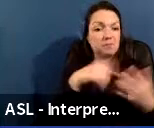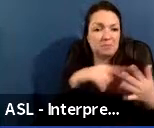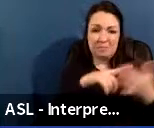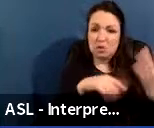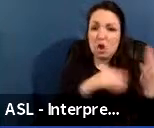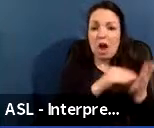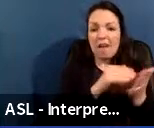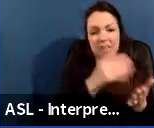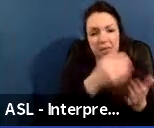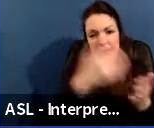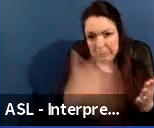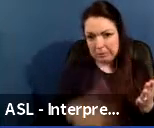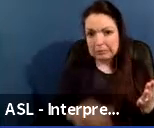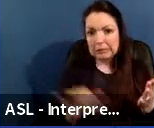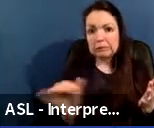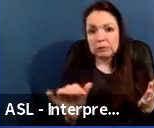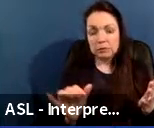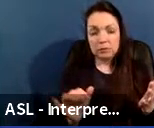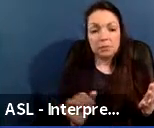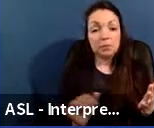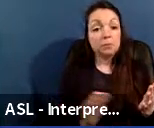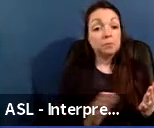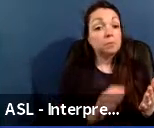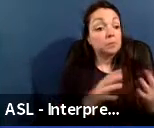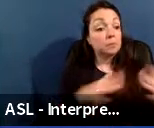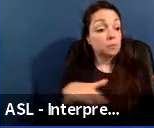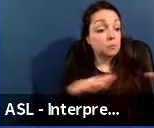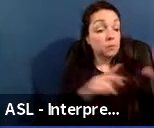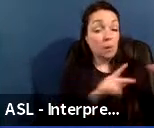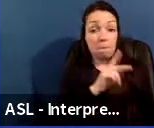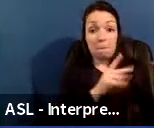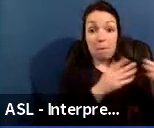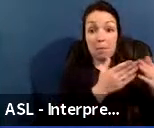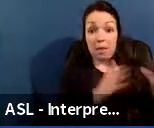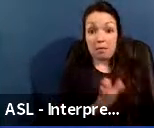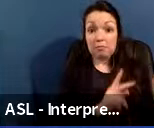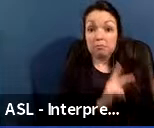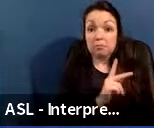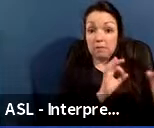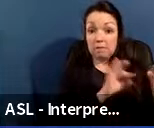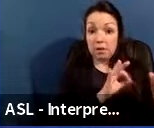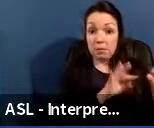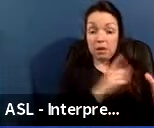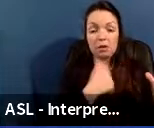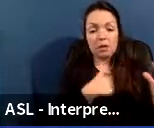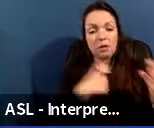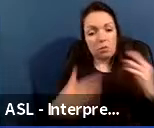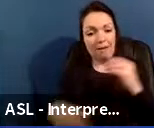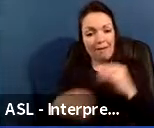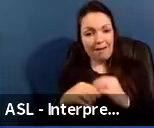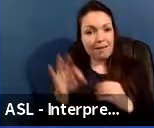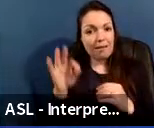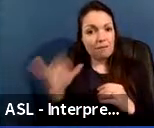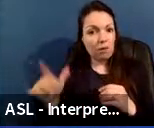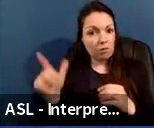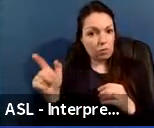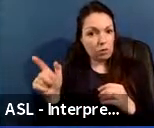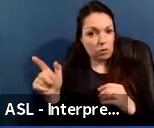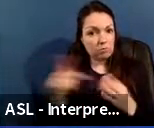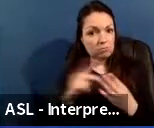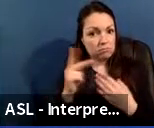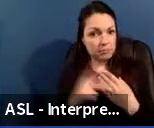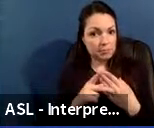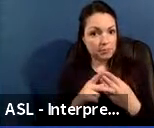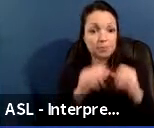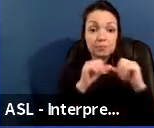tag. Based on public feedback, we added this into the FY21 program, and we plan to